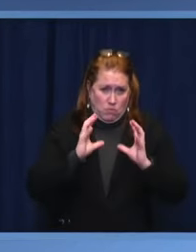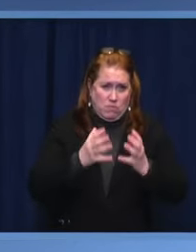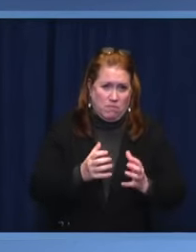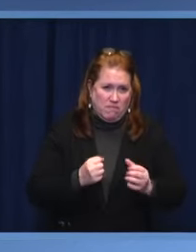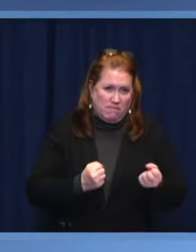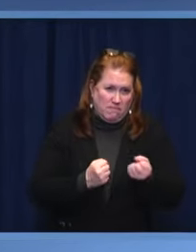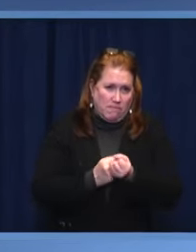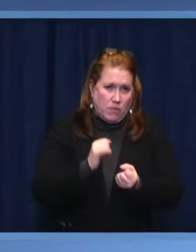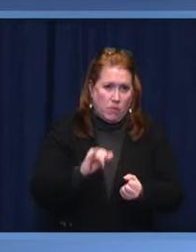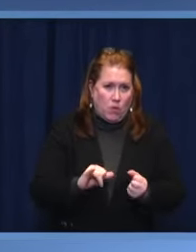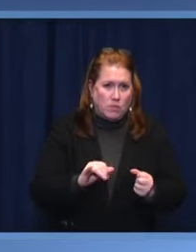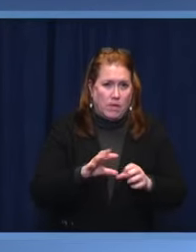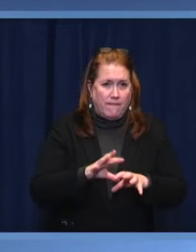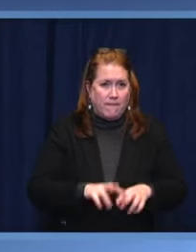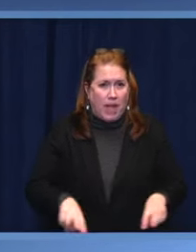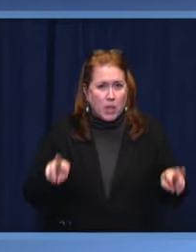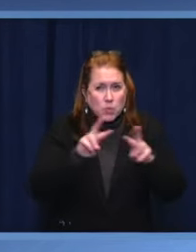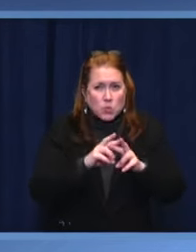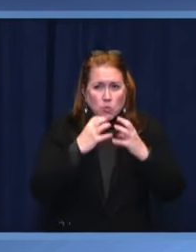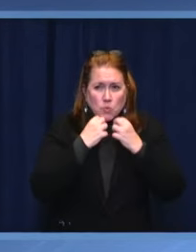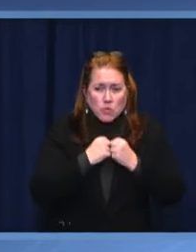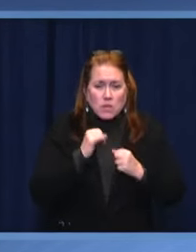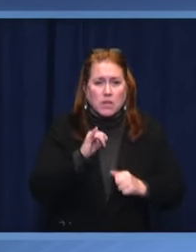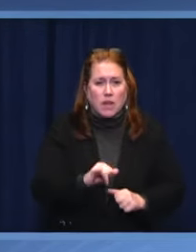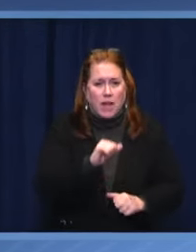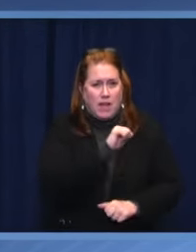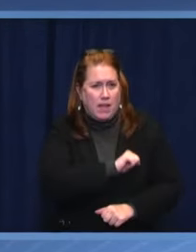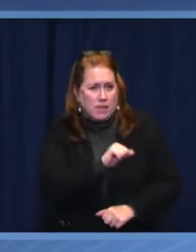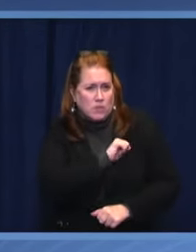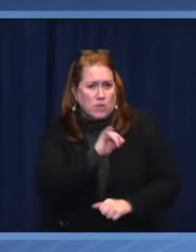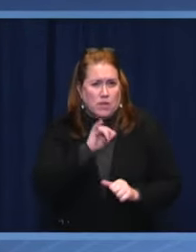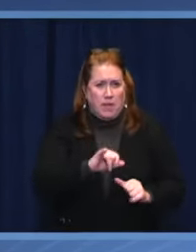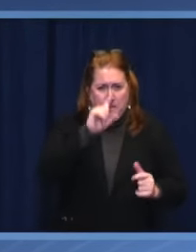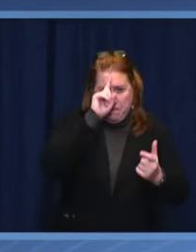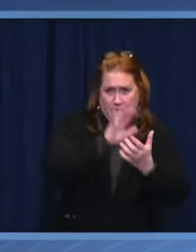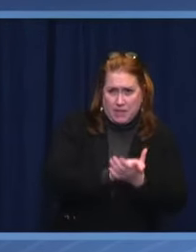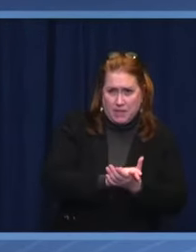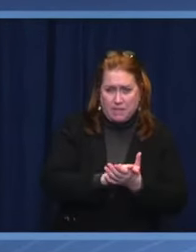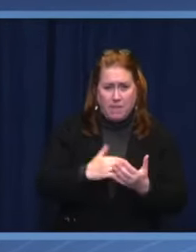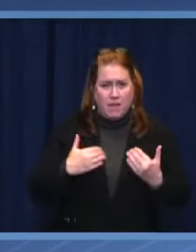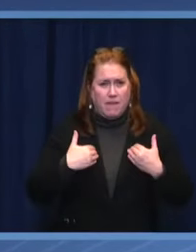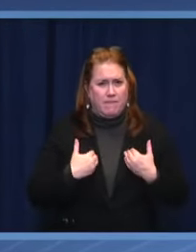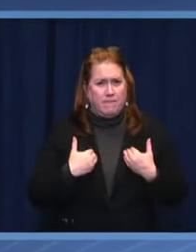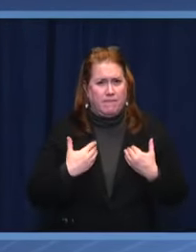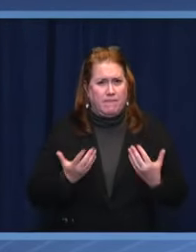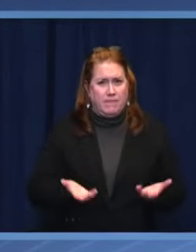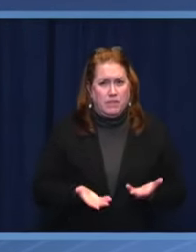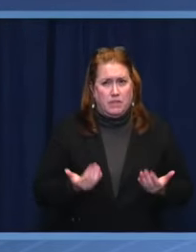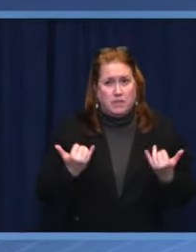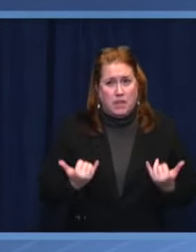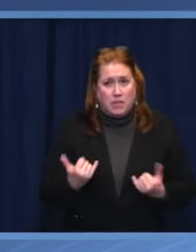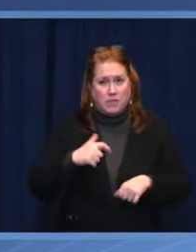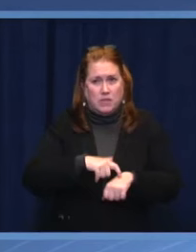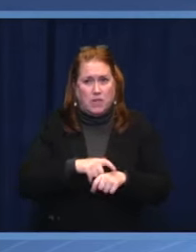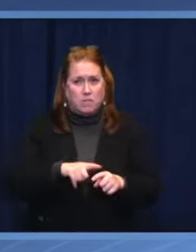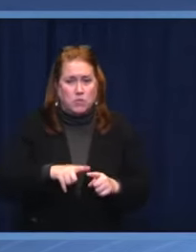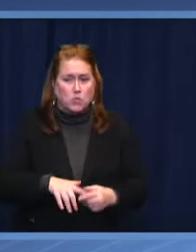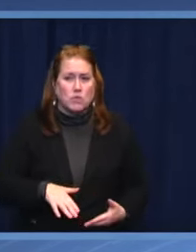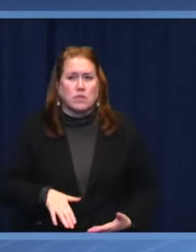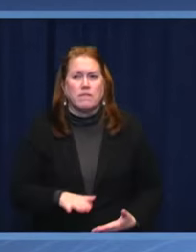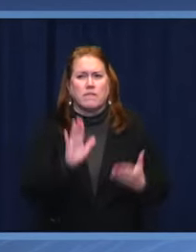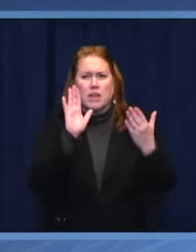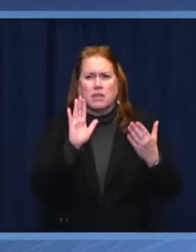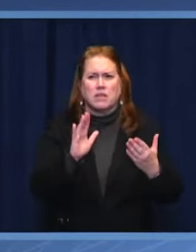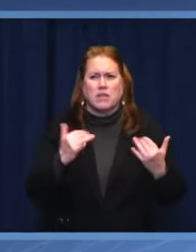and beliefs that democracy implies. It is time to face the root of